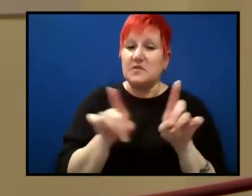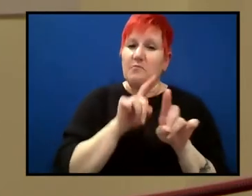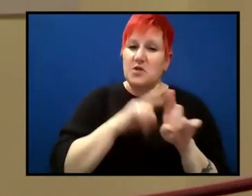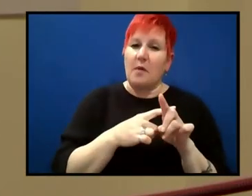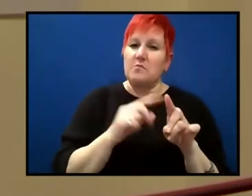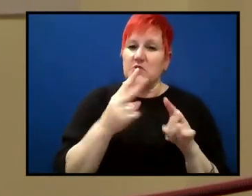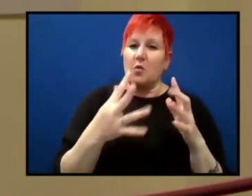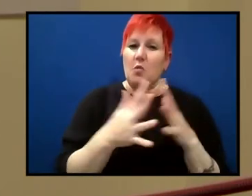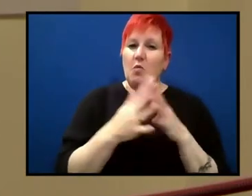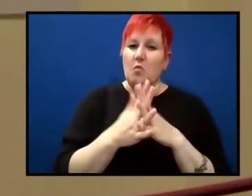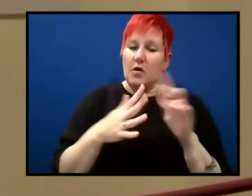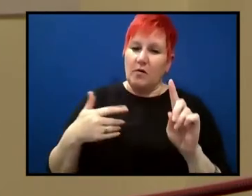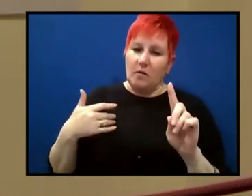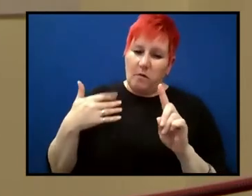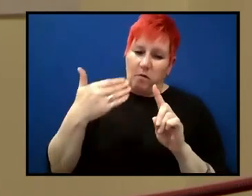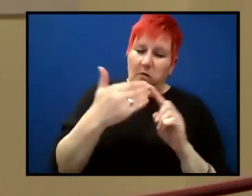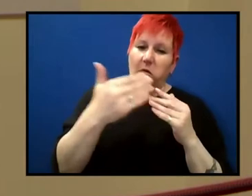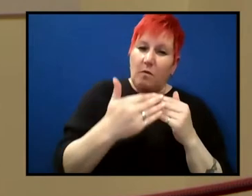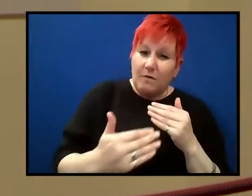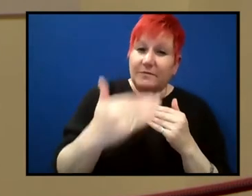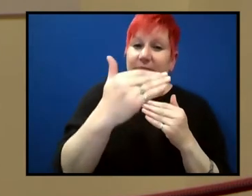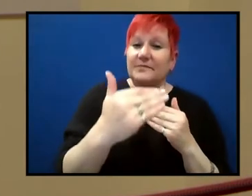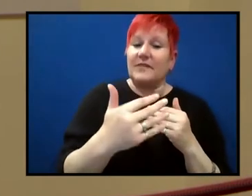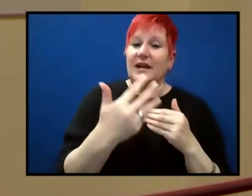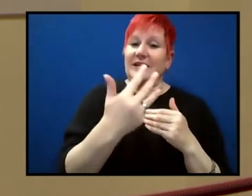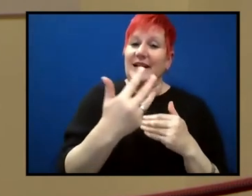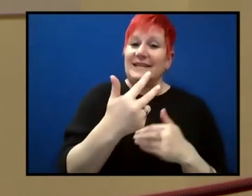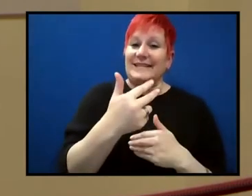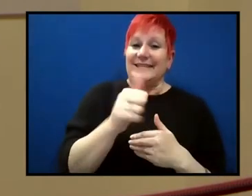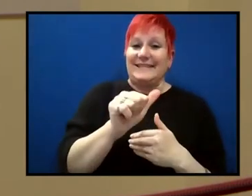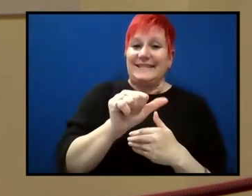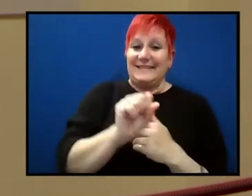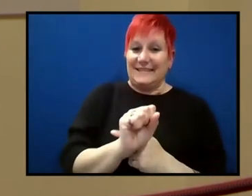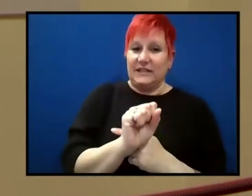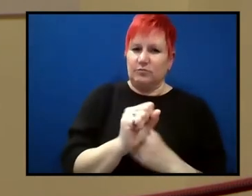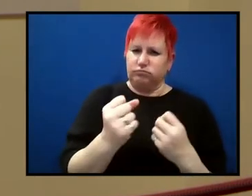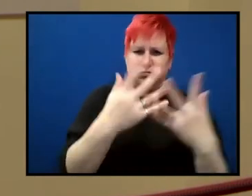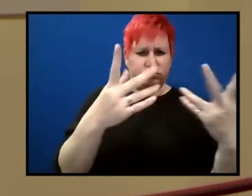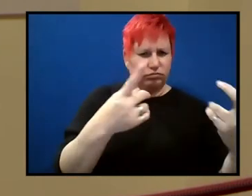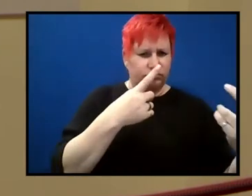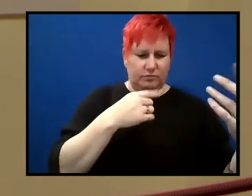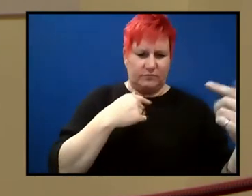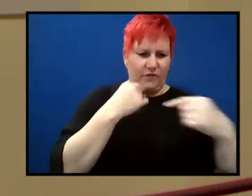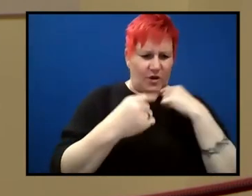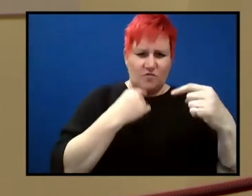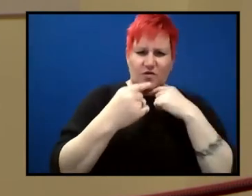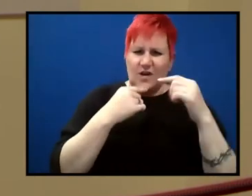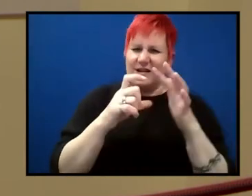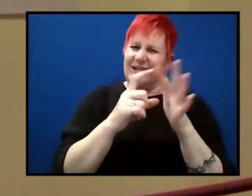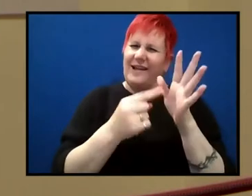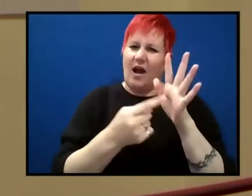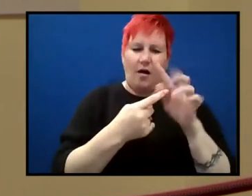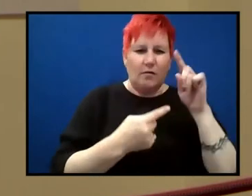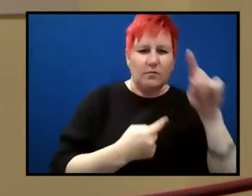1960s was the accumulation of a tremendous lot of information, a lot of data about the ocean